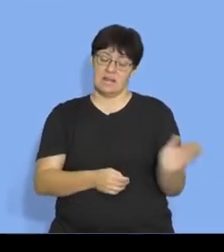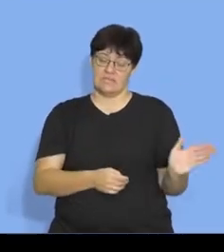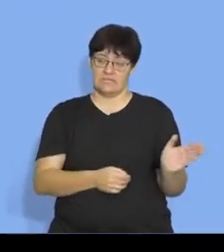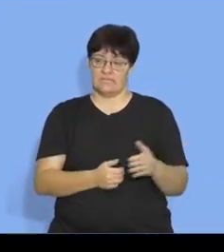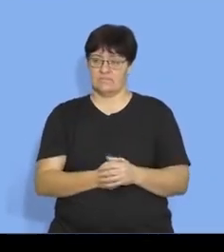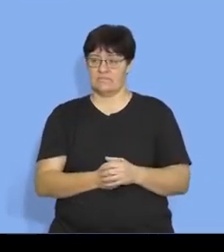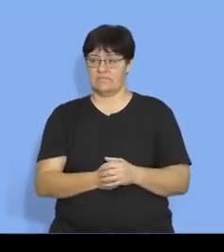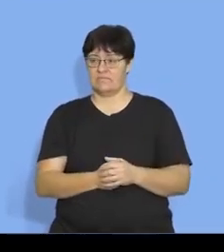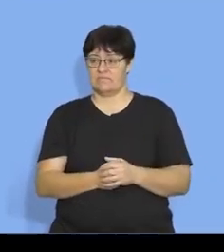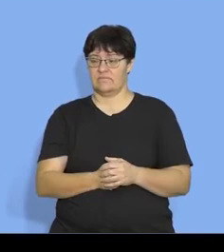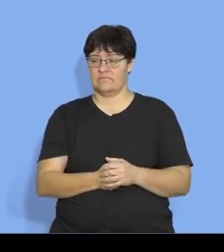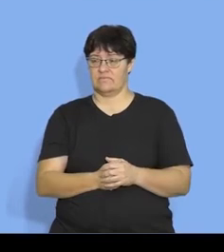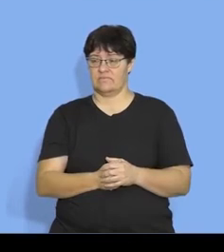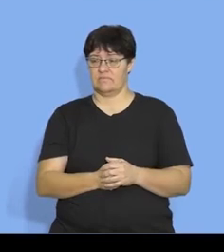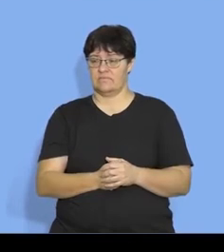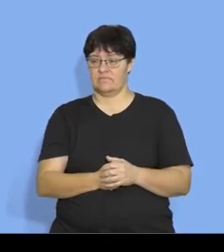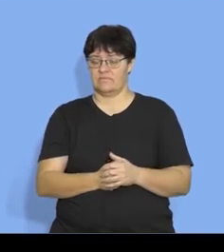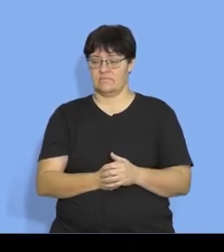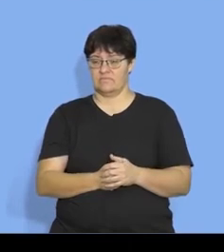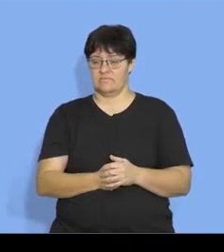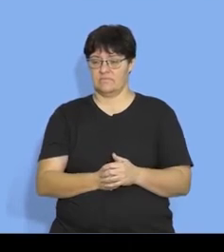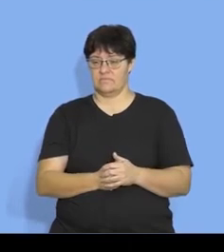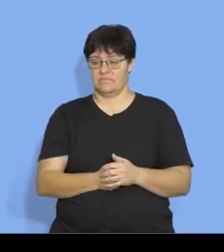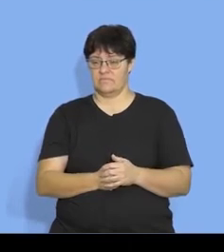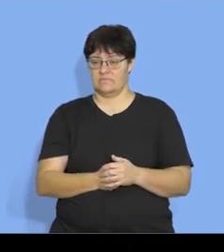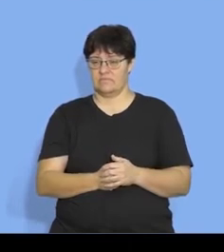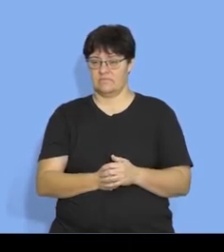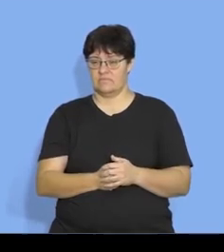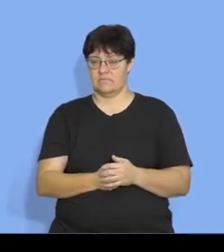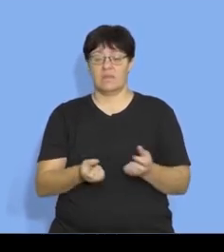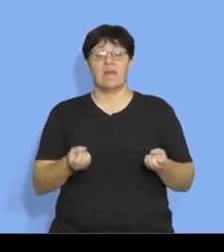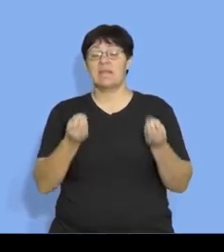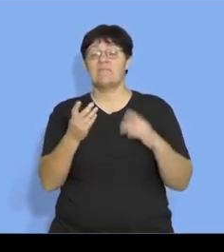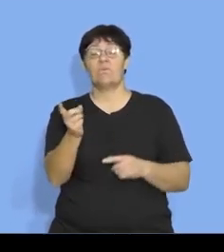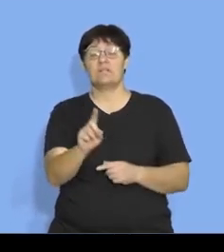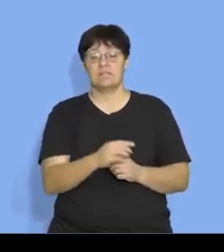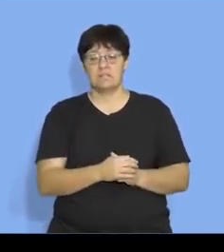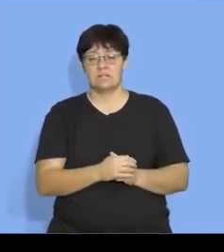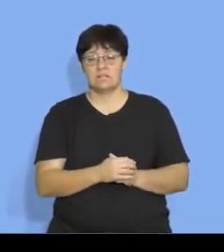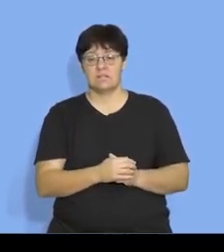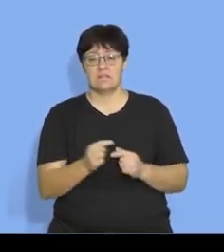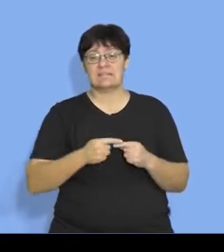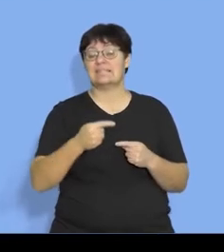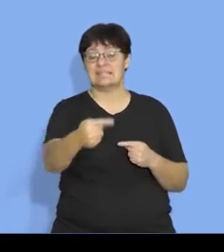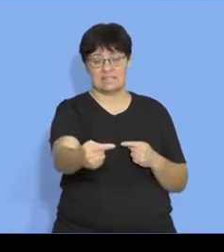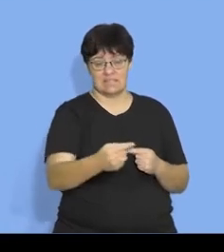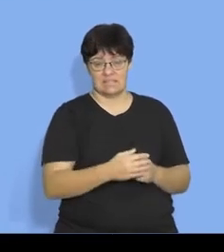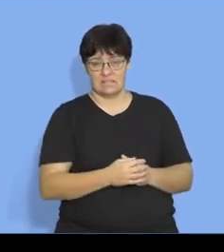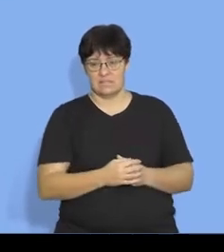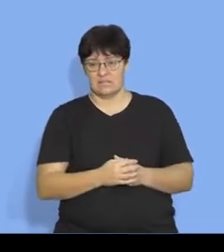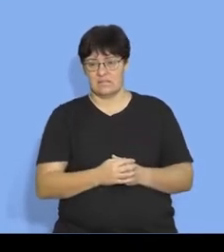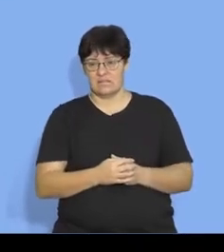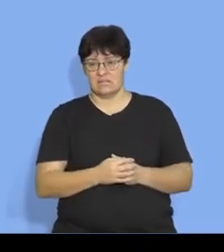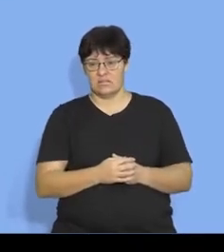10 meters left all i'm giving here is distance i'm not saying